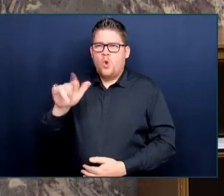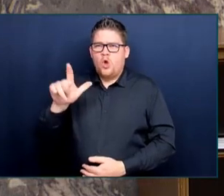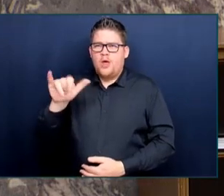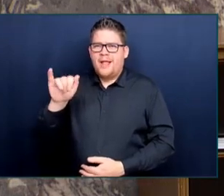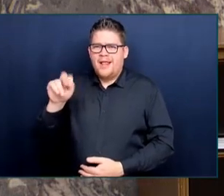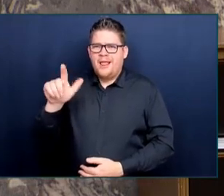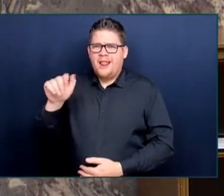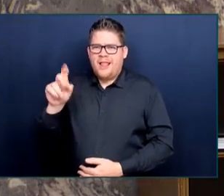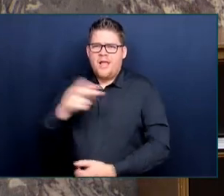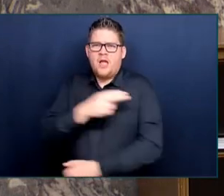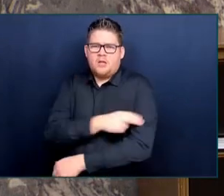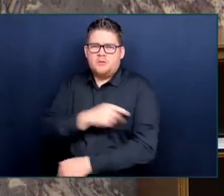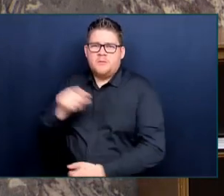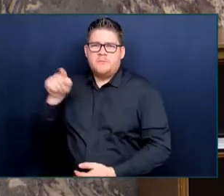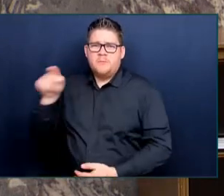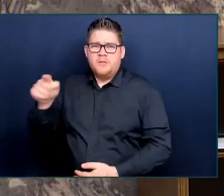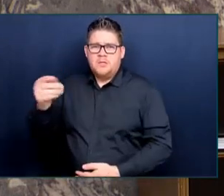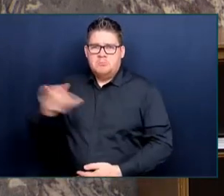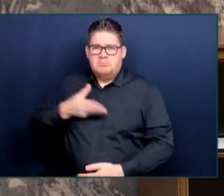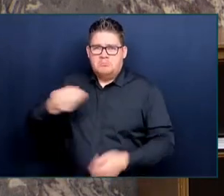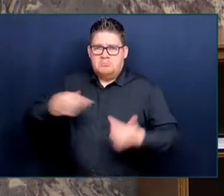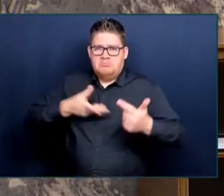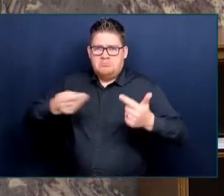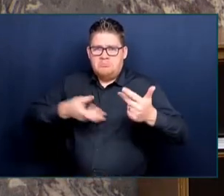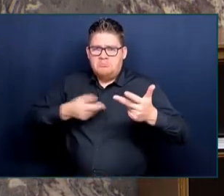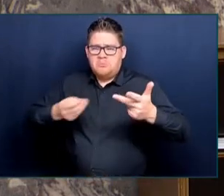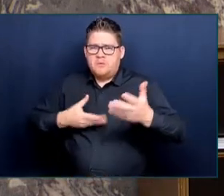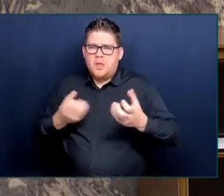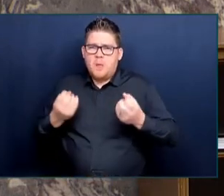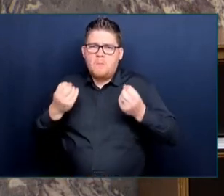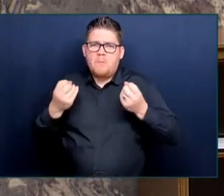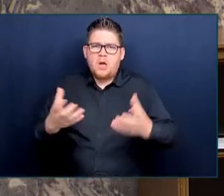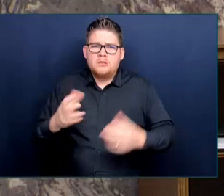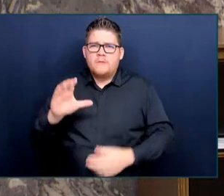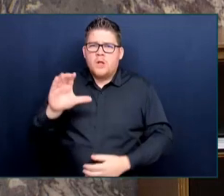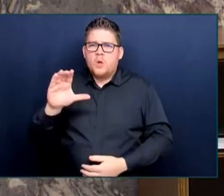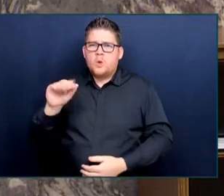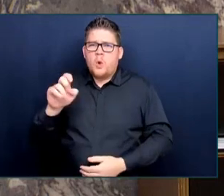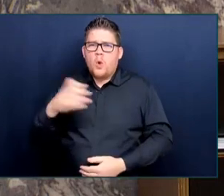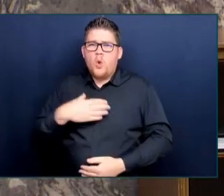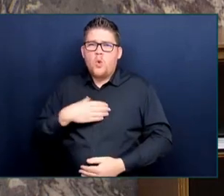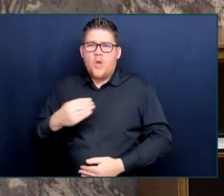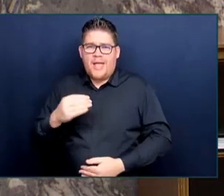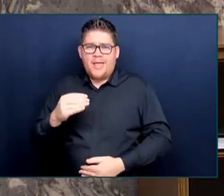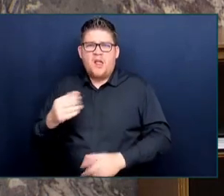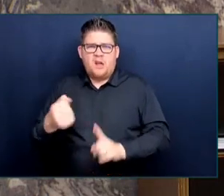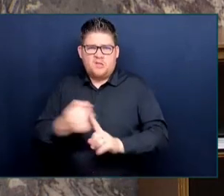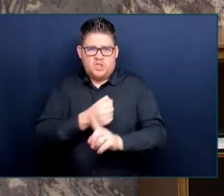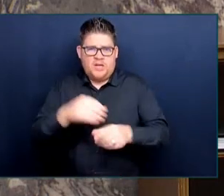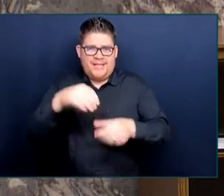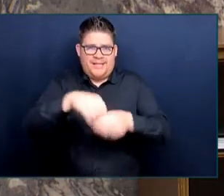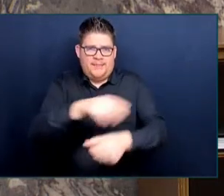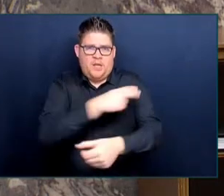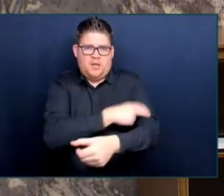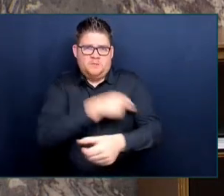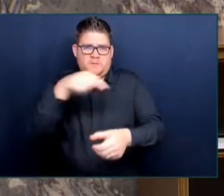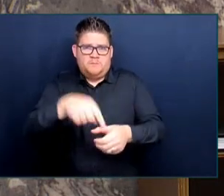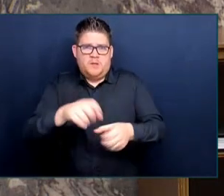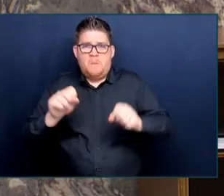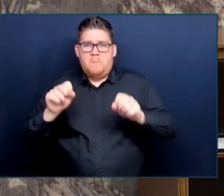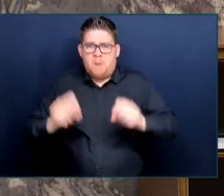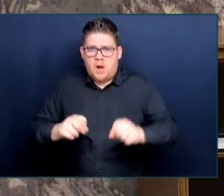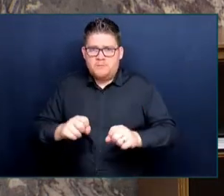assaults in just the last few weeks. One nurse, who can't be named for fear of retribution by this NDP government,